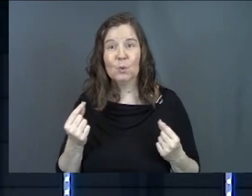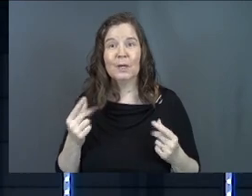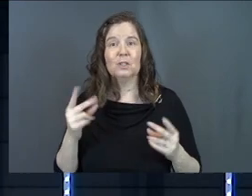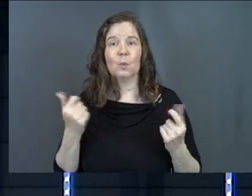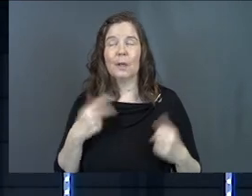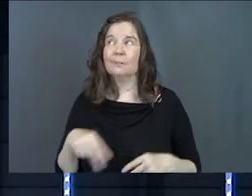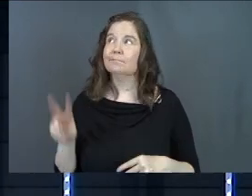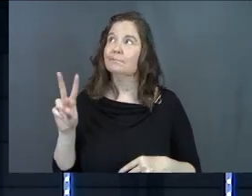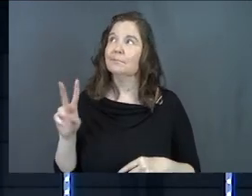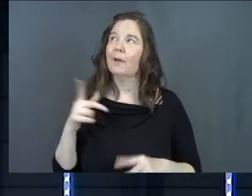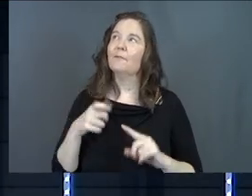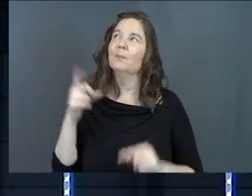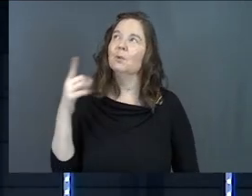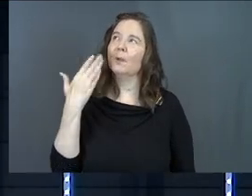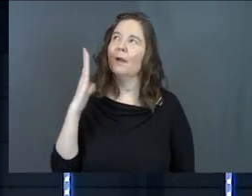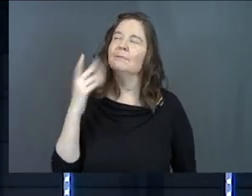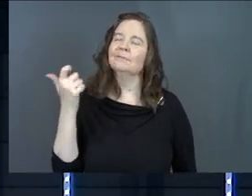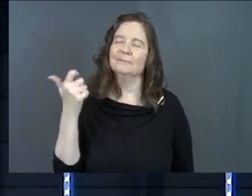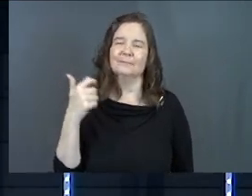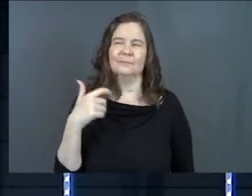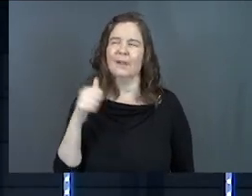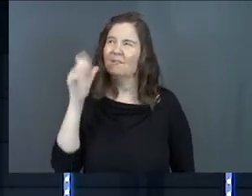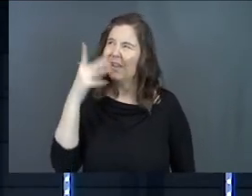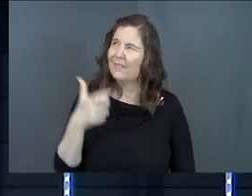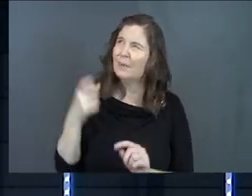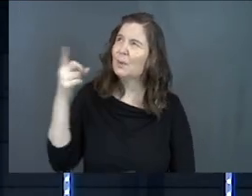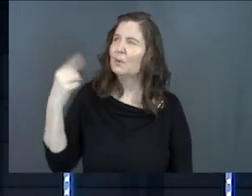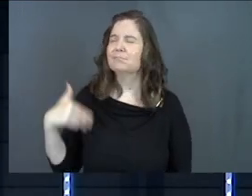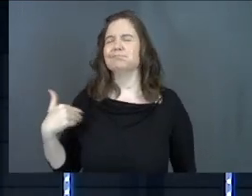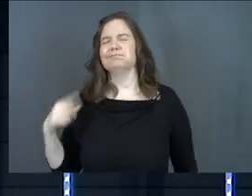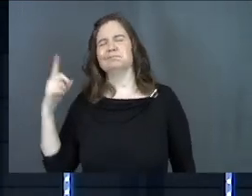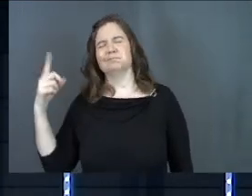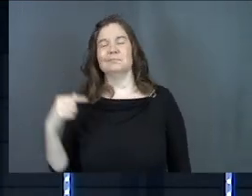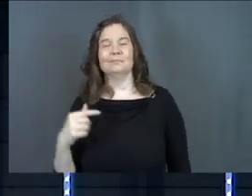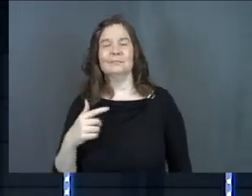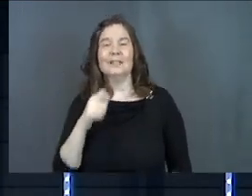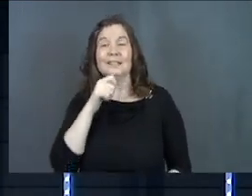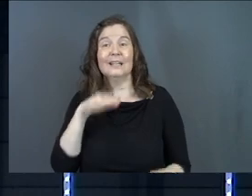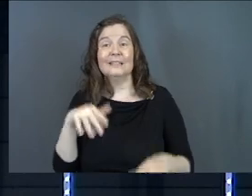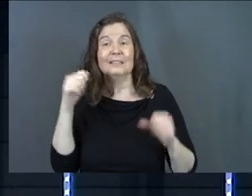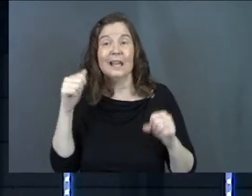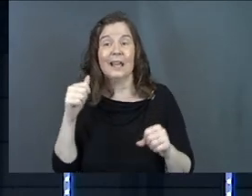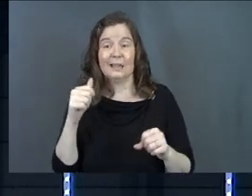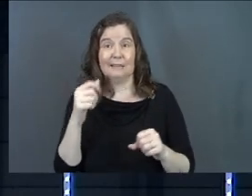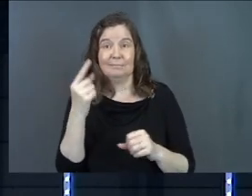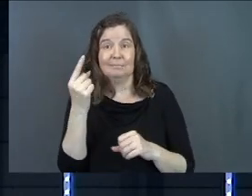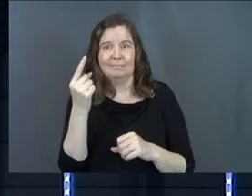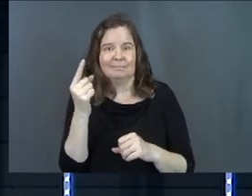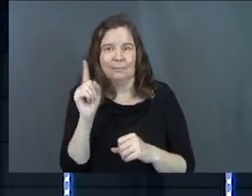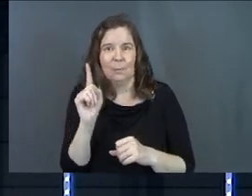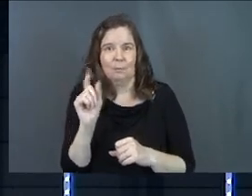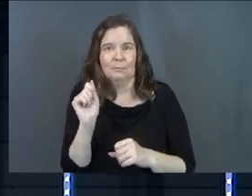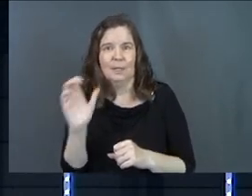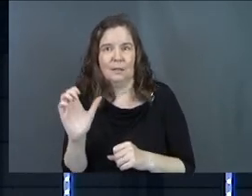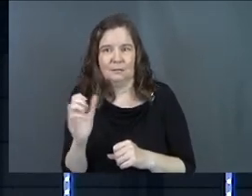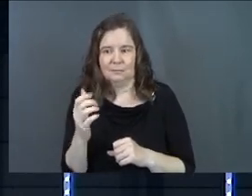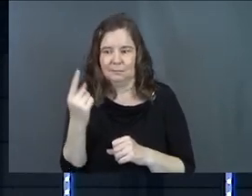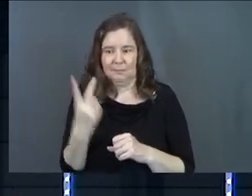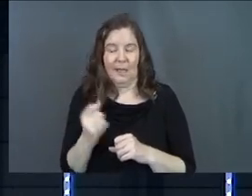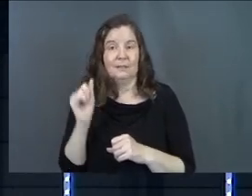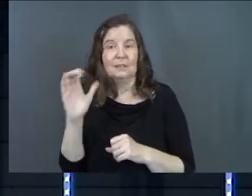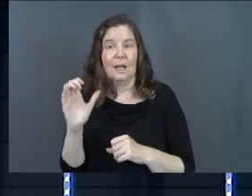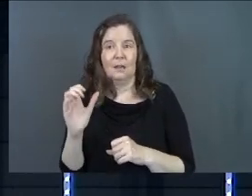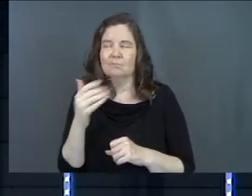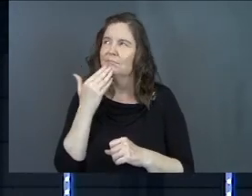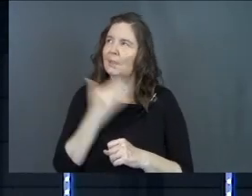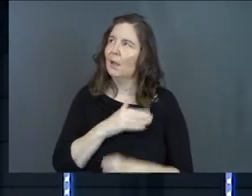It's a quick glance. That was from you, God. Father, that was from you. It didn't take but a half a second to say, Father, that was from you.